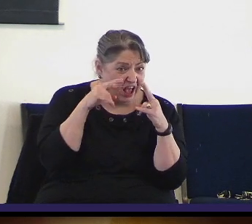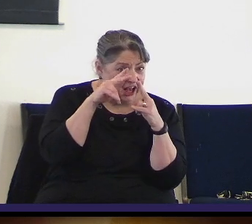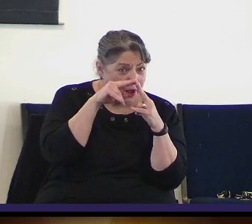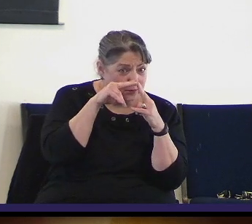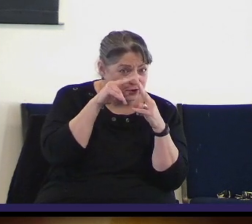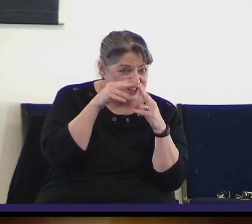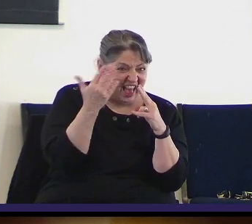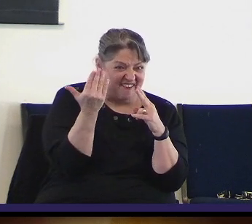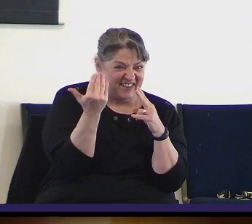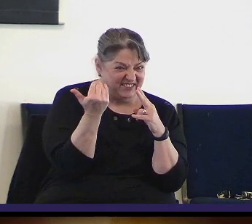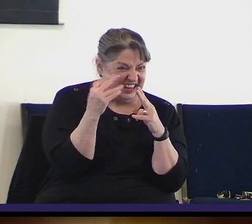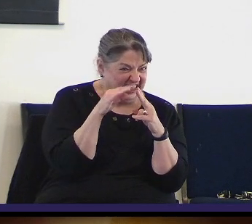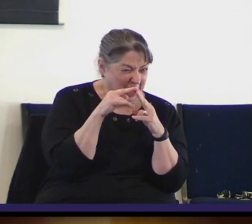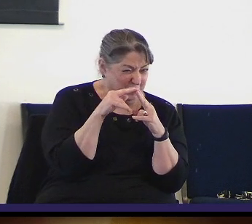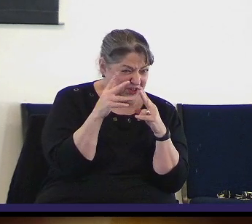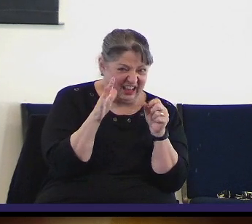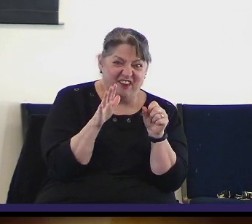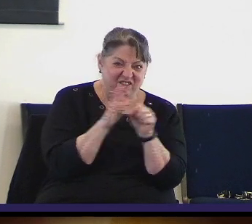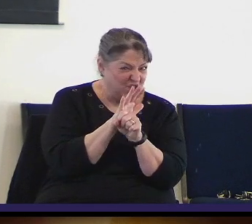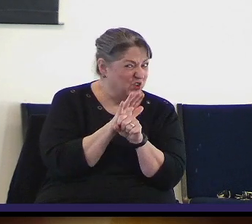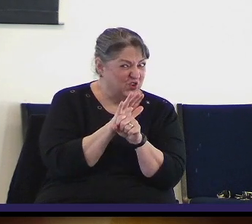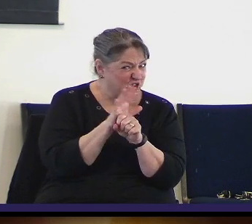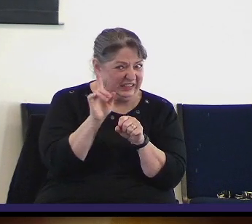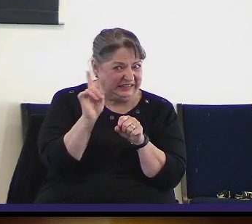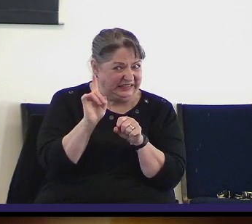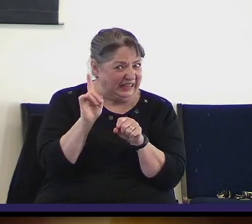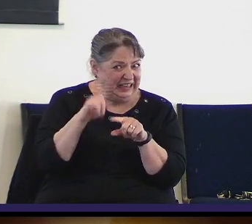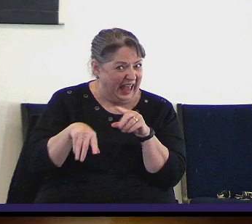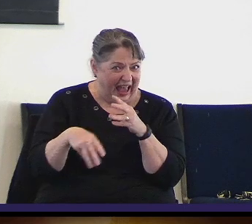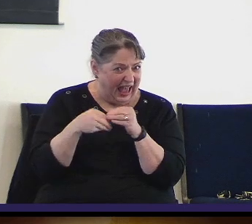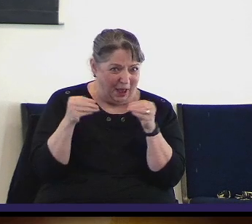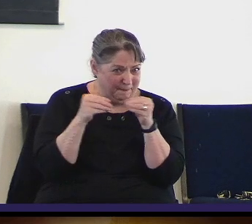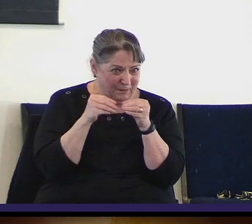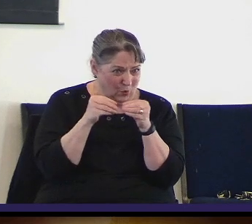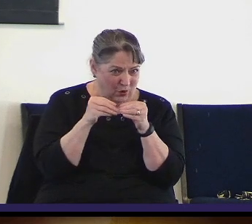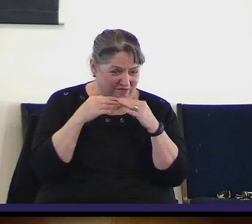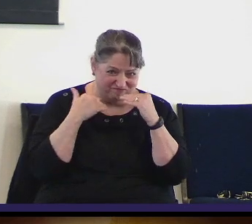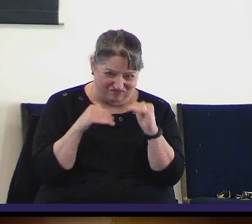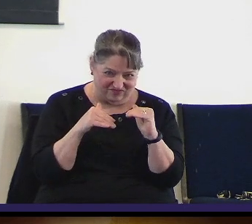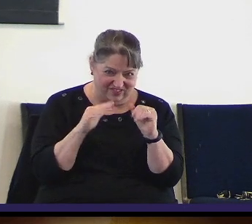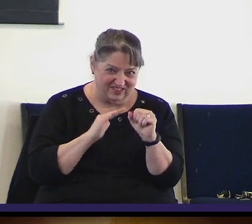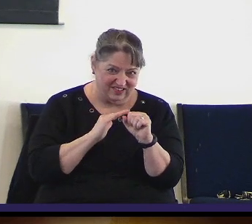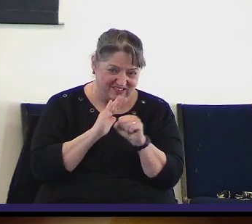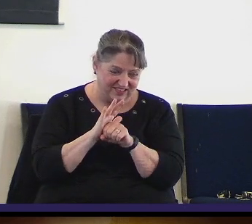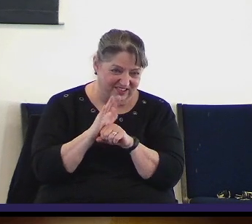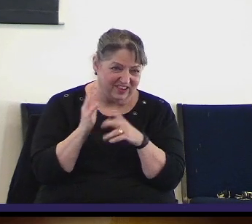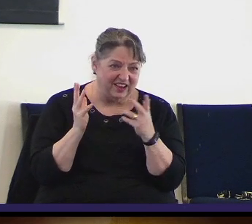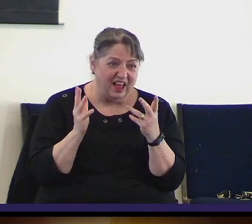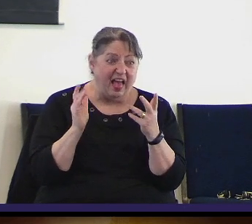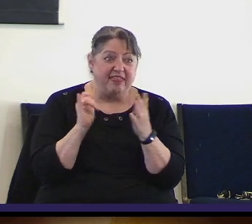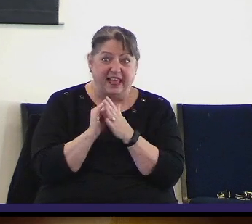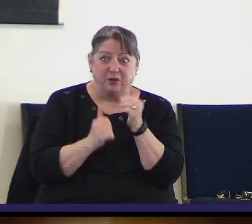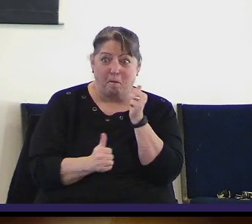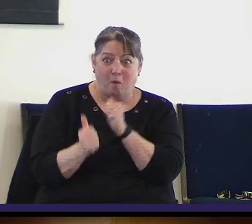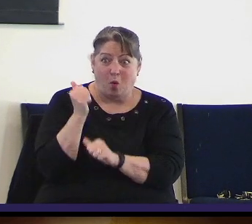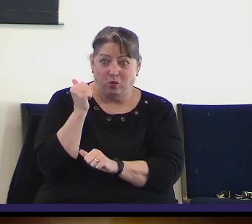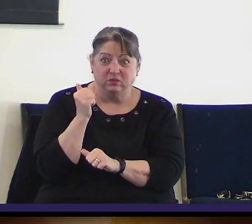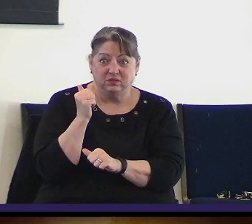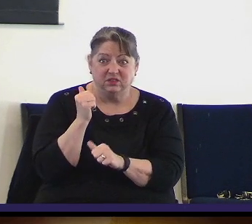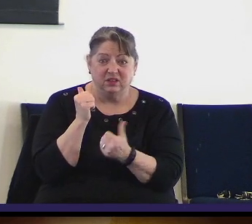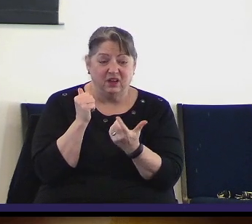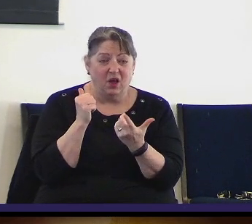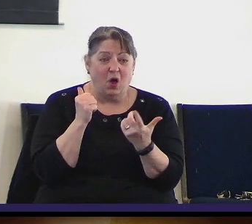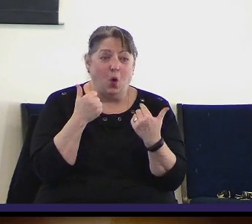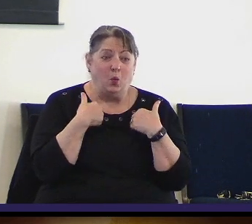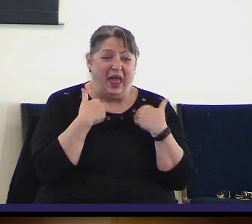That's standing. Anything after that would be standing room only. So we have 15 couples, most that we've ever, ever had. We've taken a three